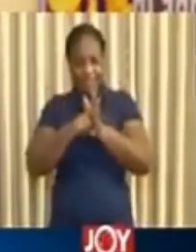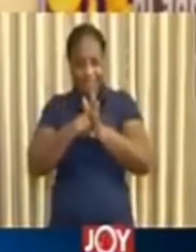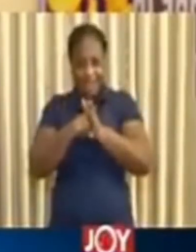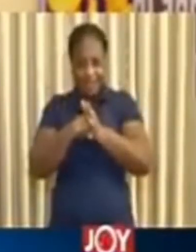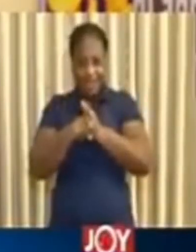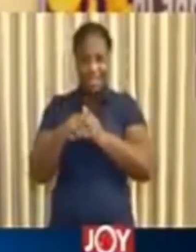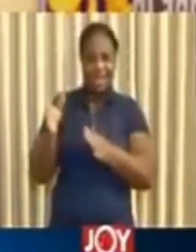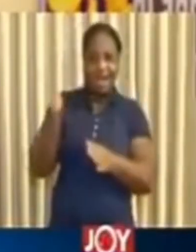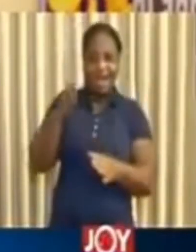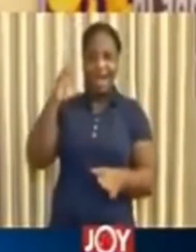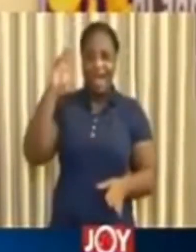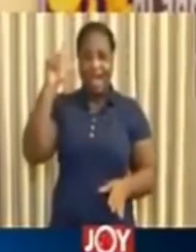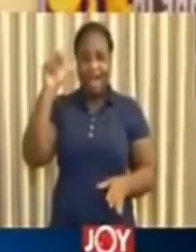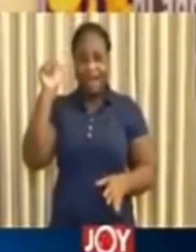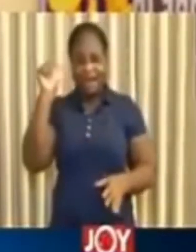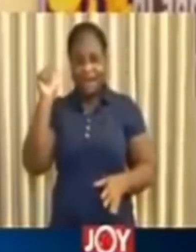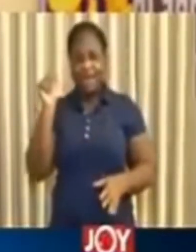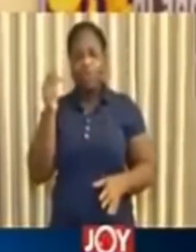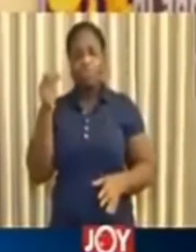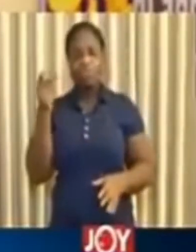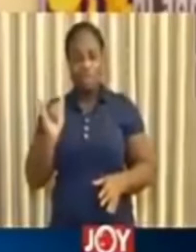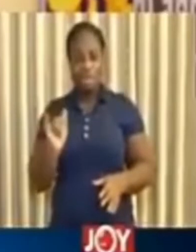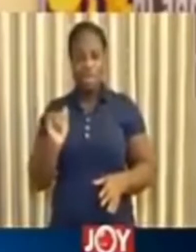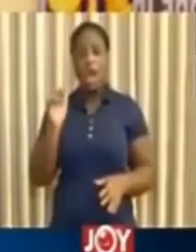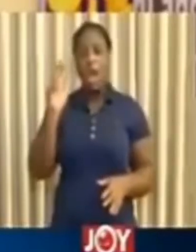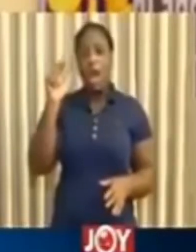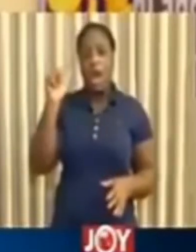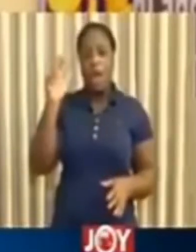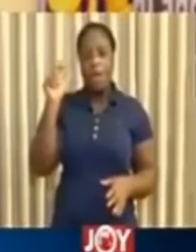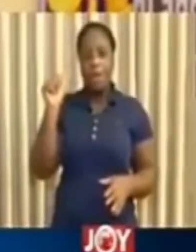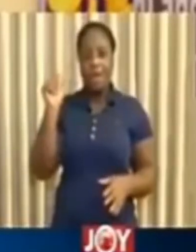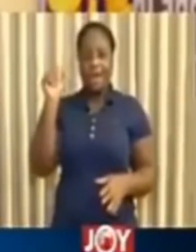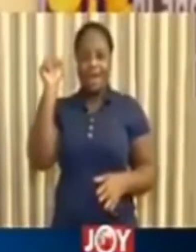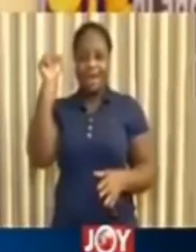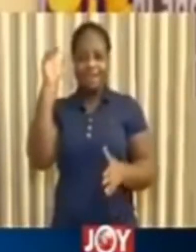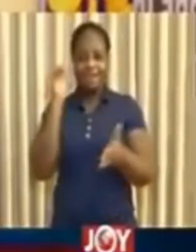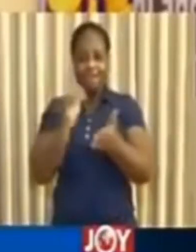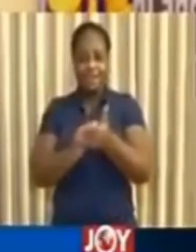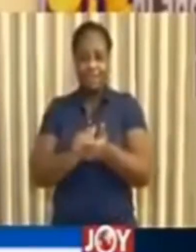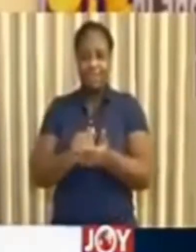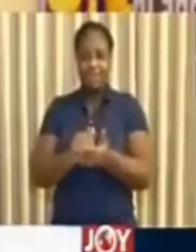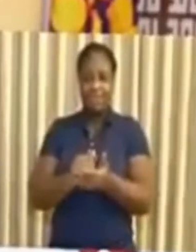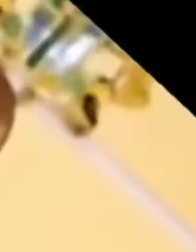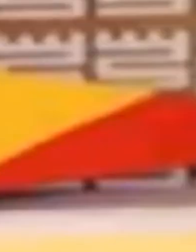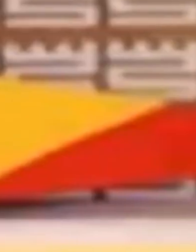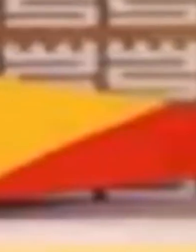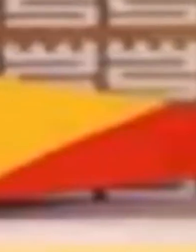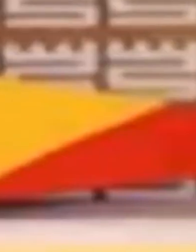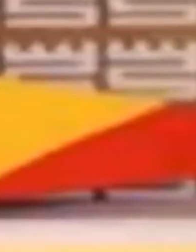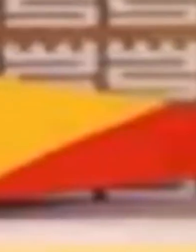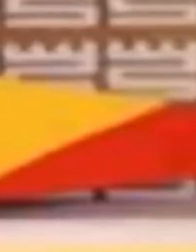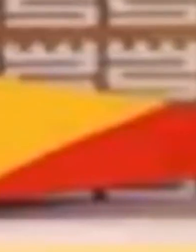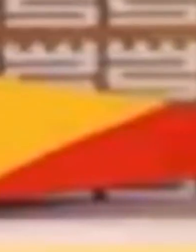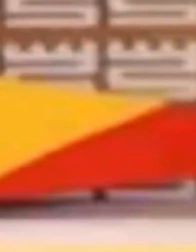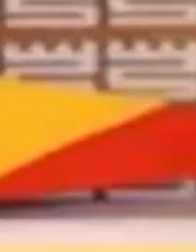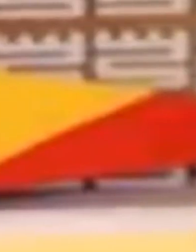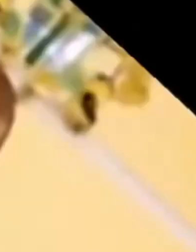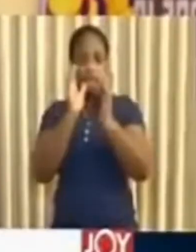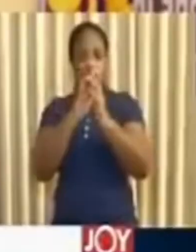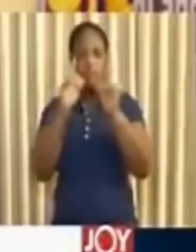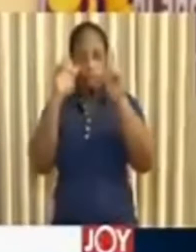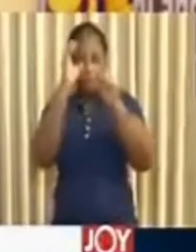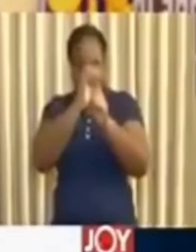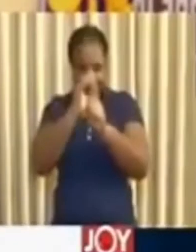and Kumasi. For Accra, 11,308 contacts were tested